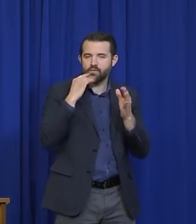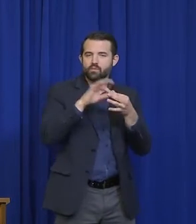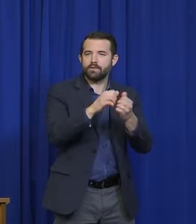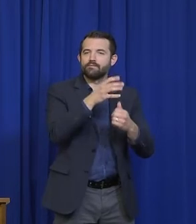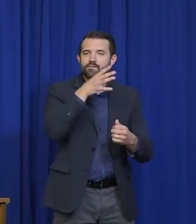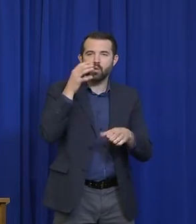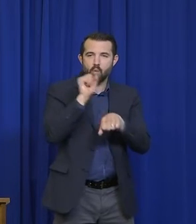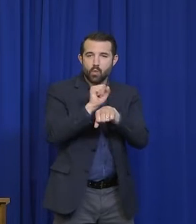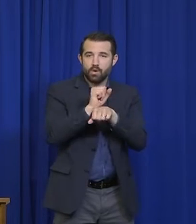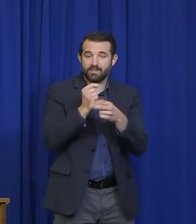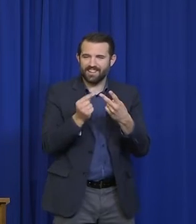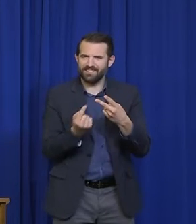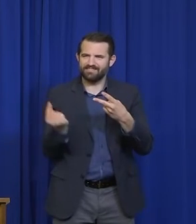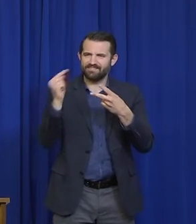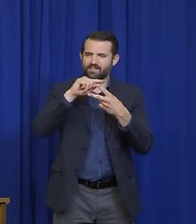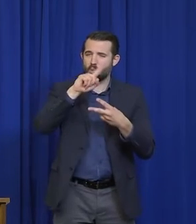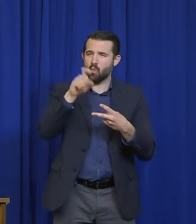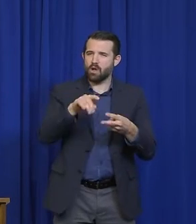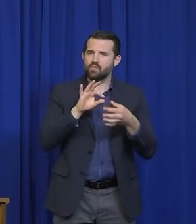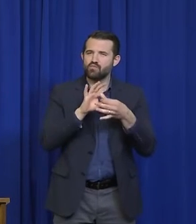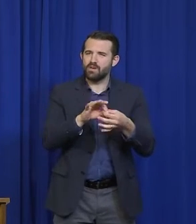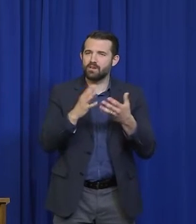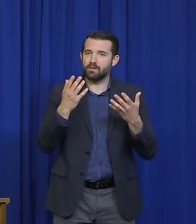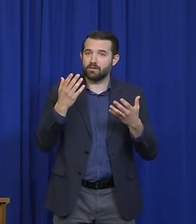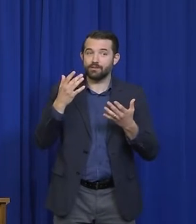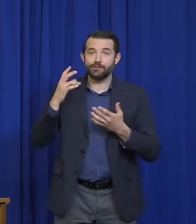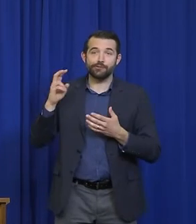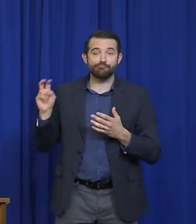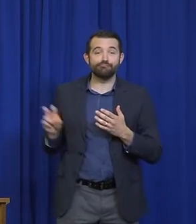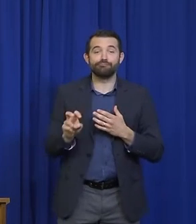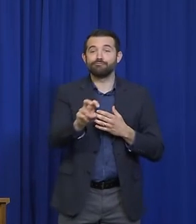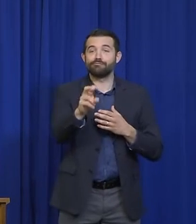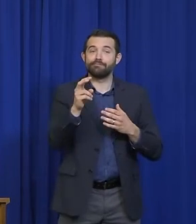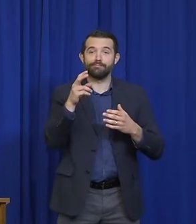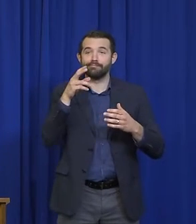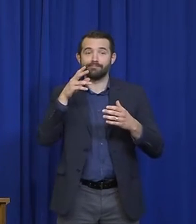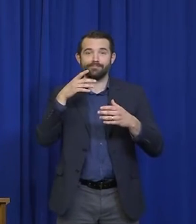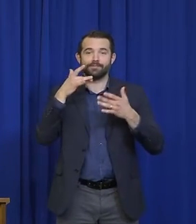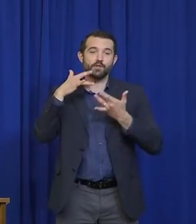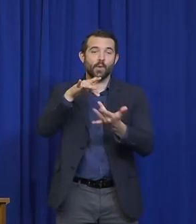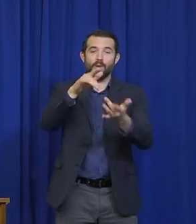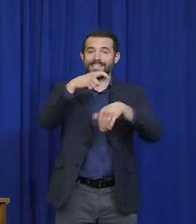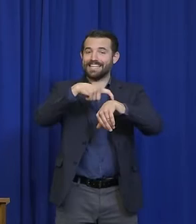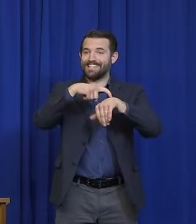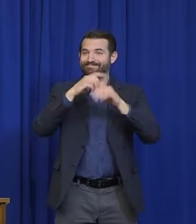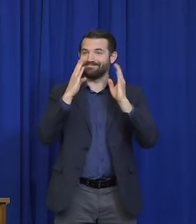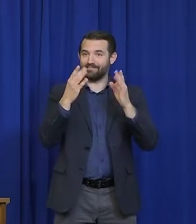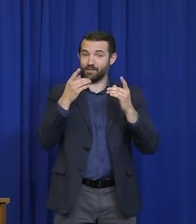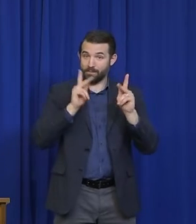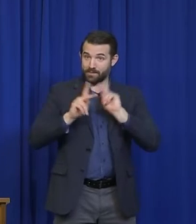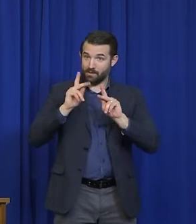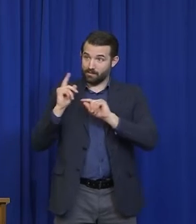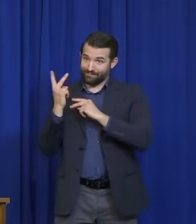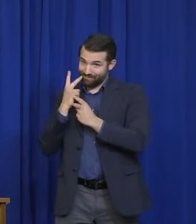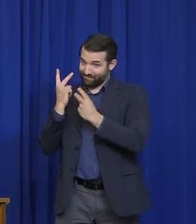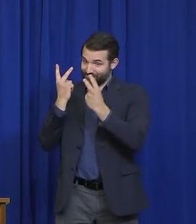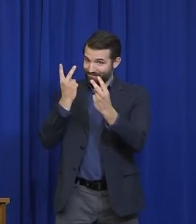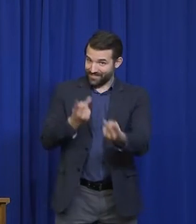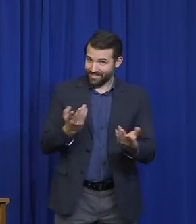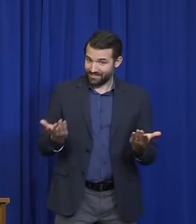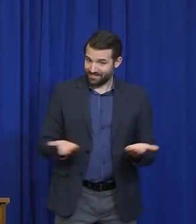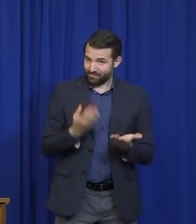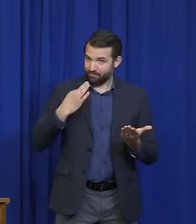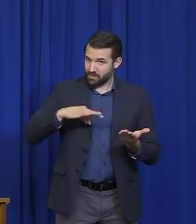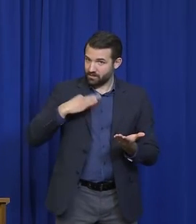about seasonal, the tourist season, basically, and how many entities and businesses in Maine and on the coast in